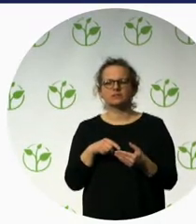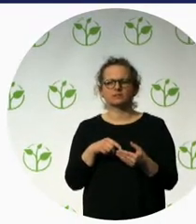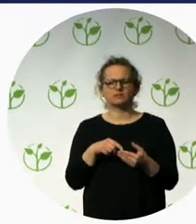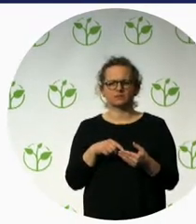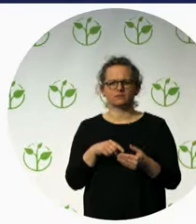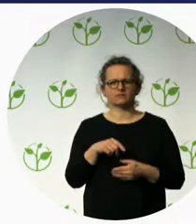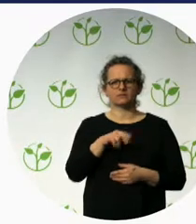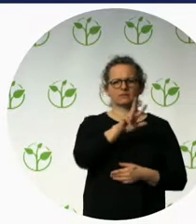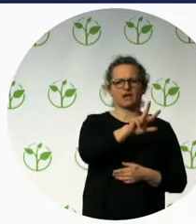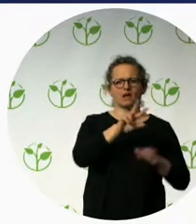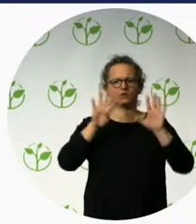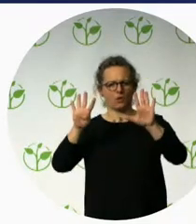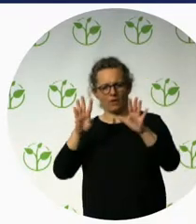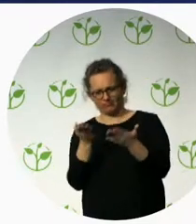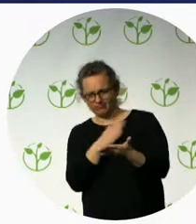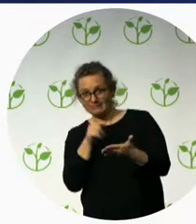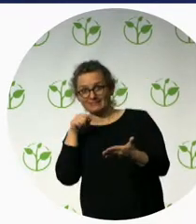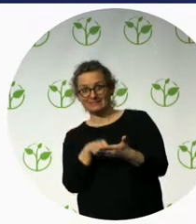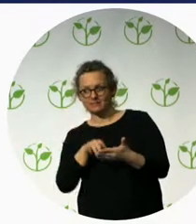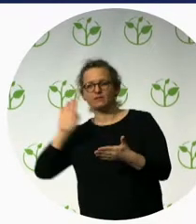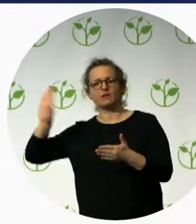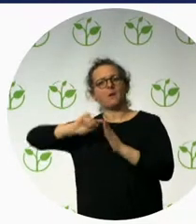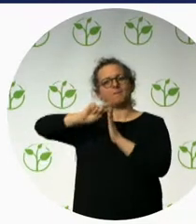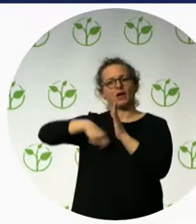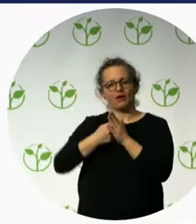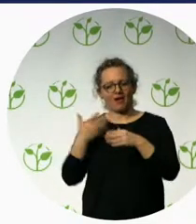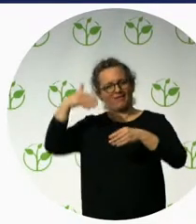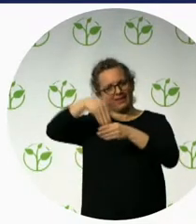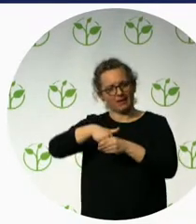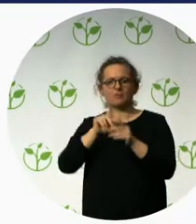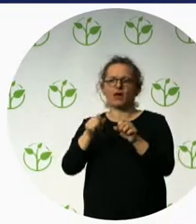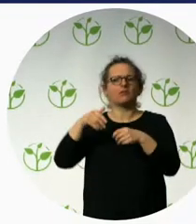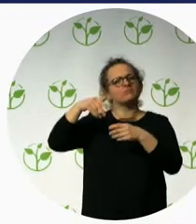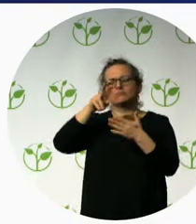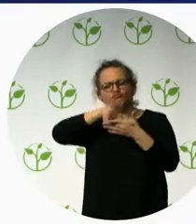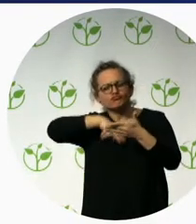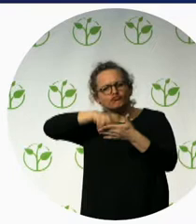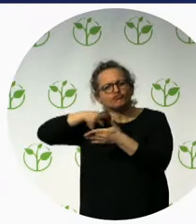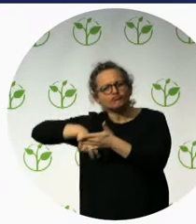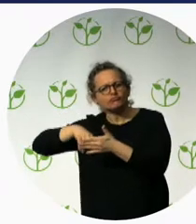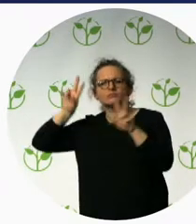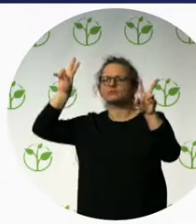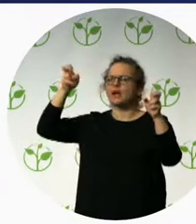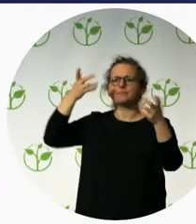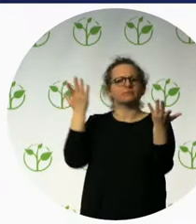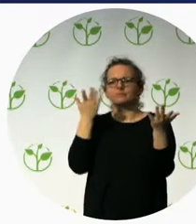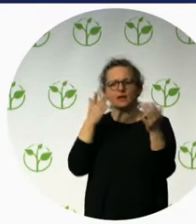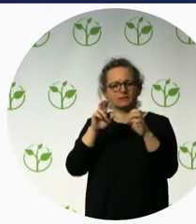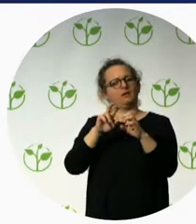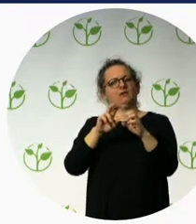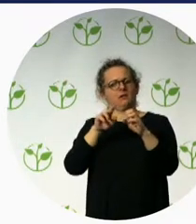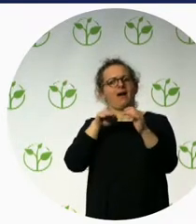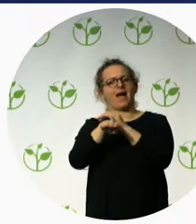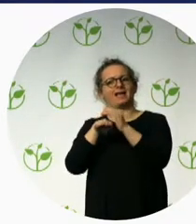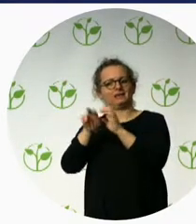an accessibility project to map and to develop accessibility, which was carried out through